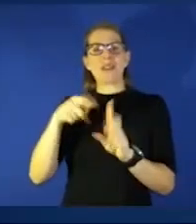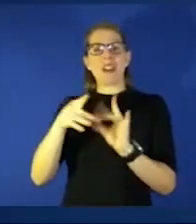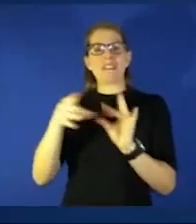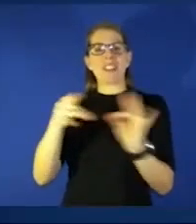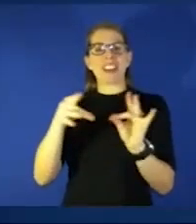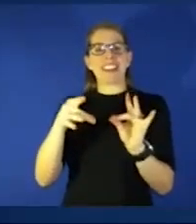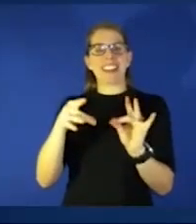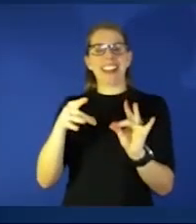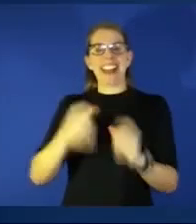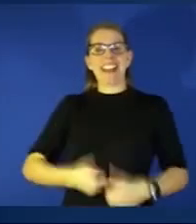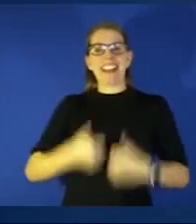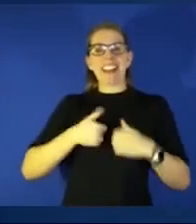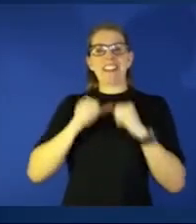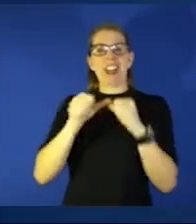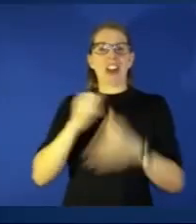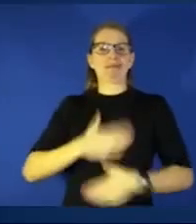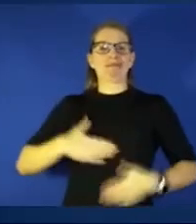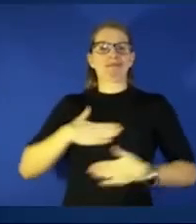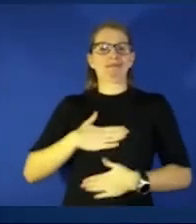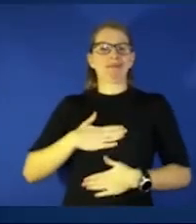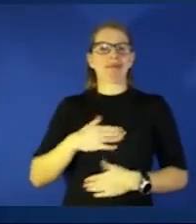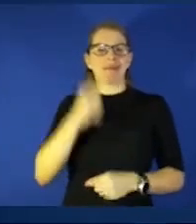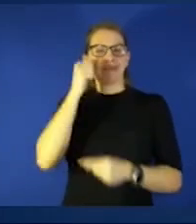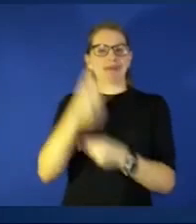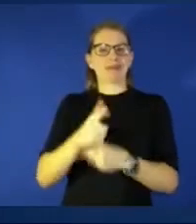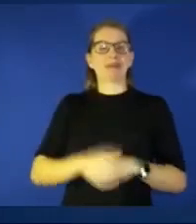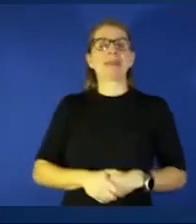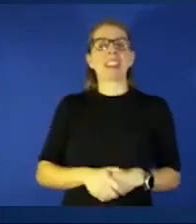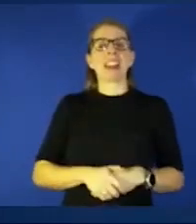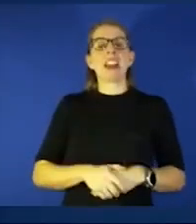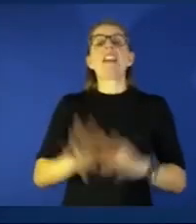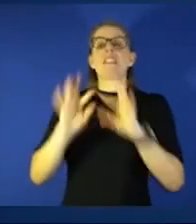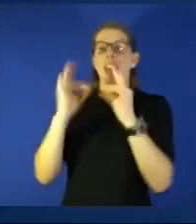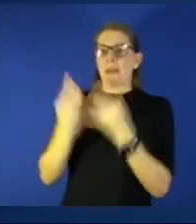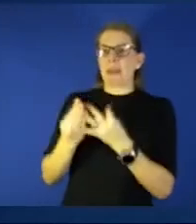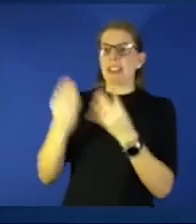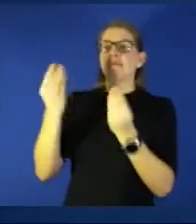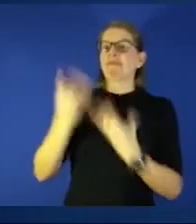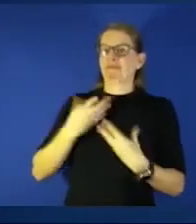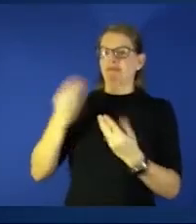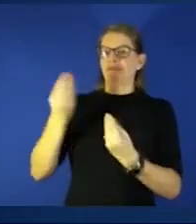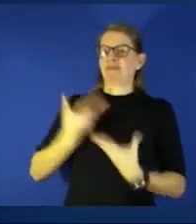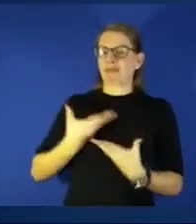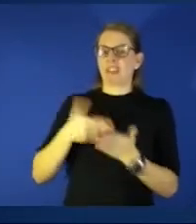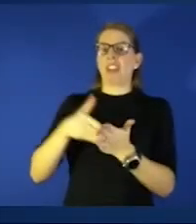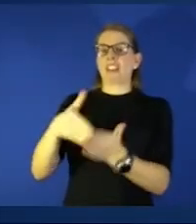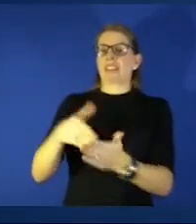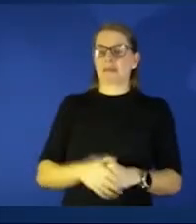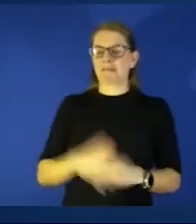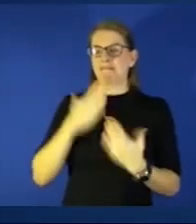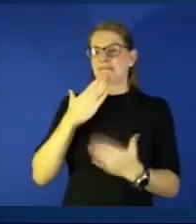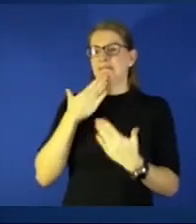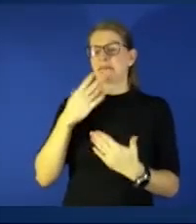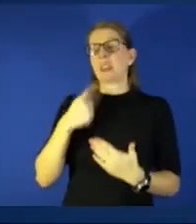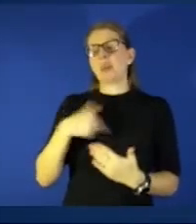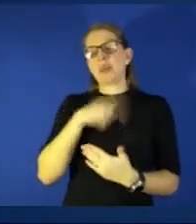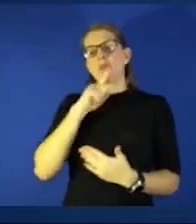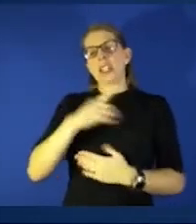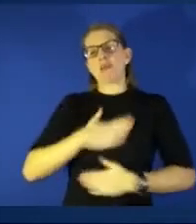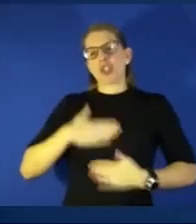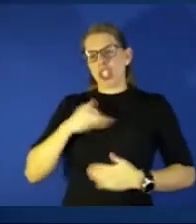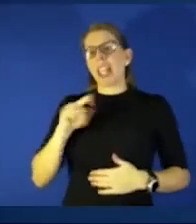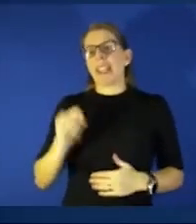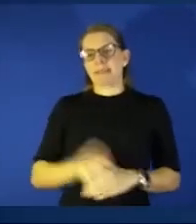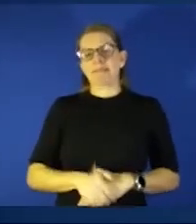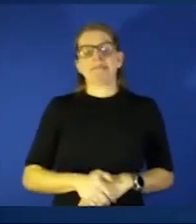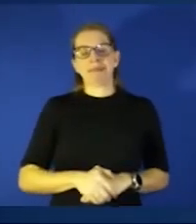yeah we do um we get things from families all the time and um it's it's much appreciated and of course we're just trying